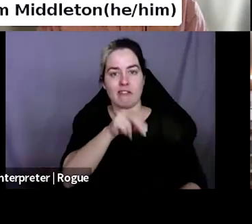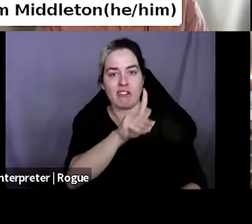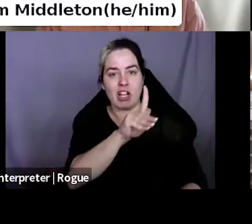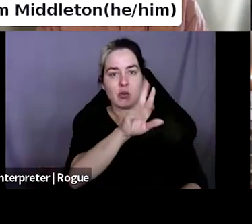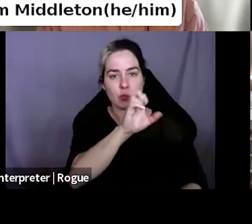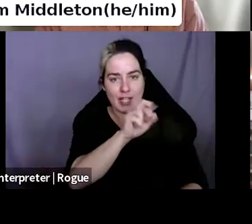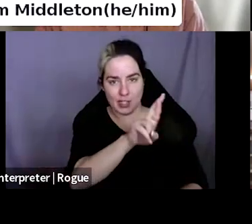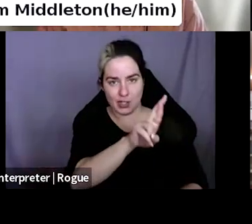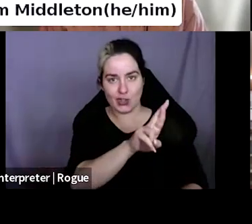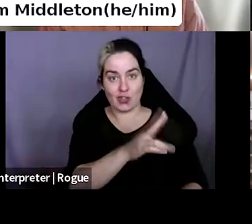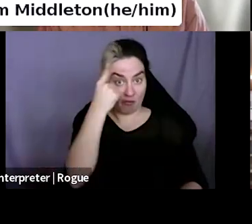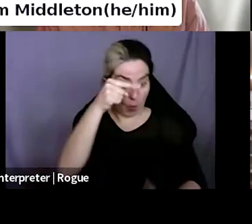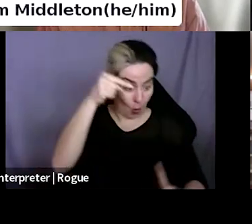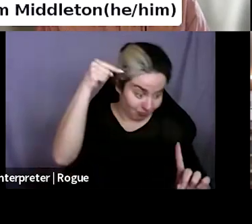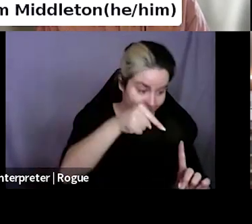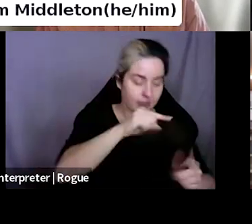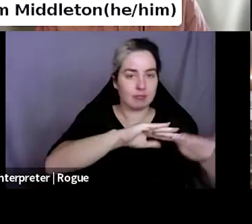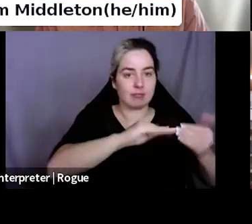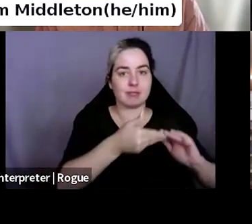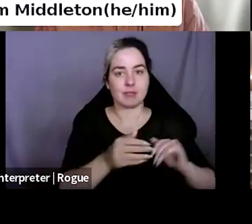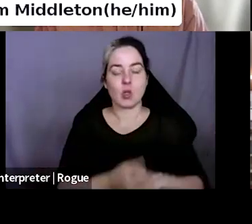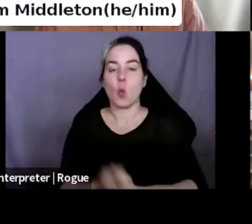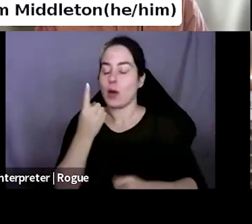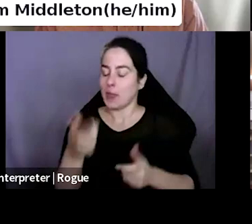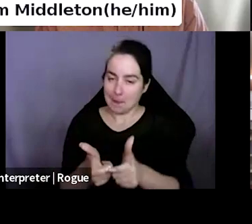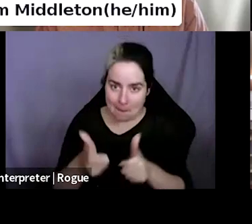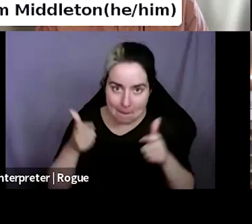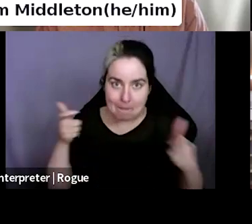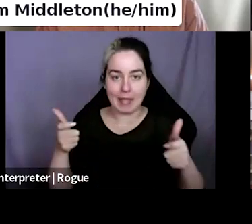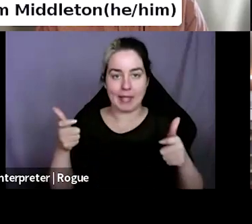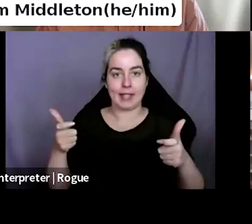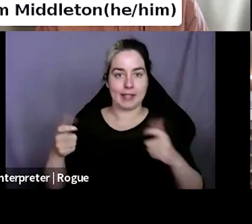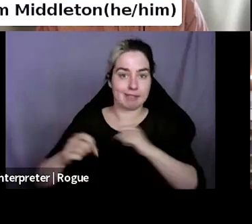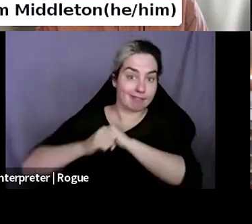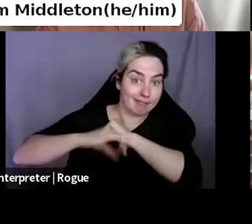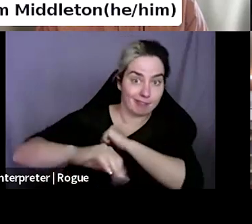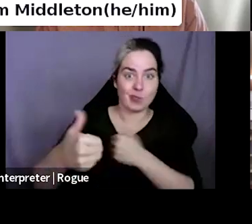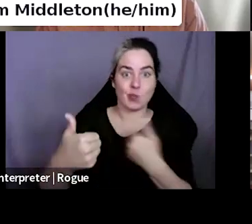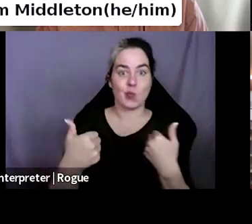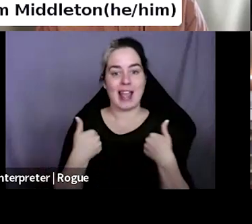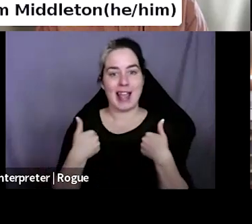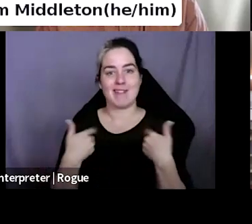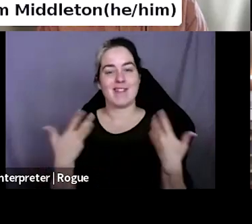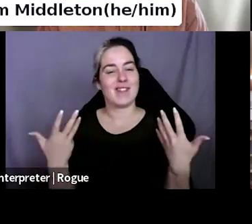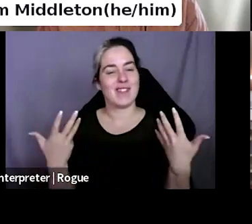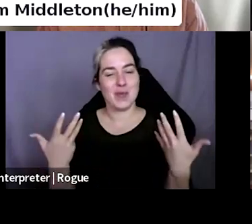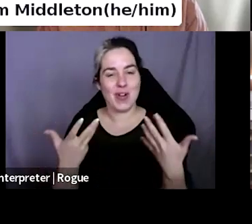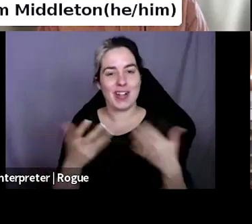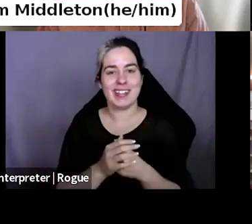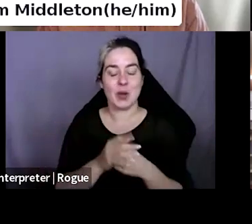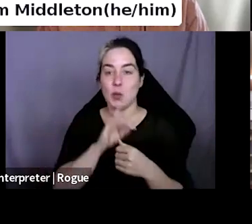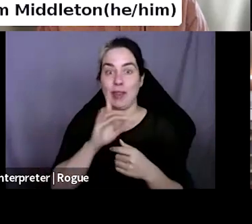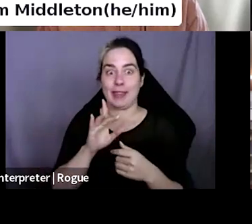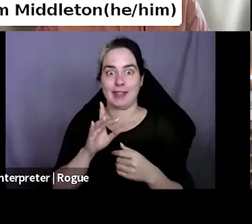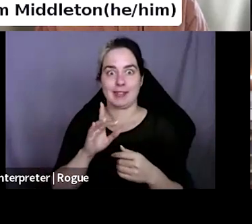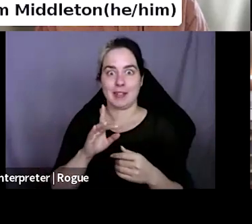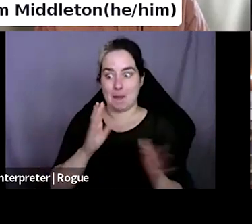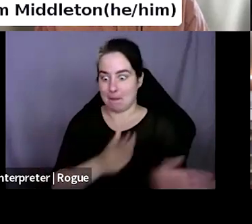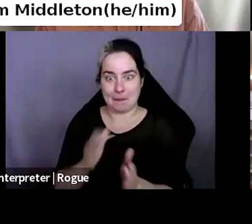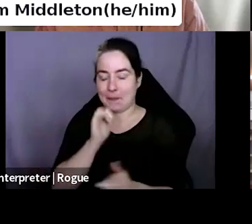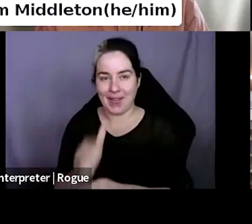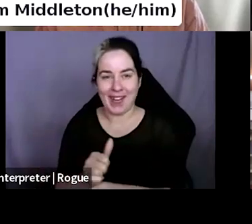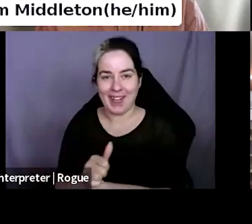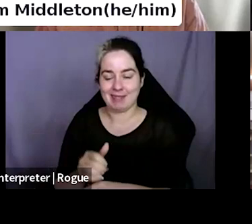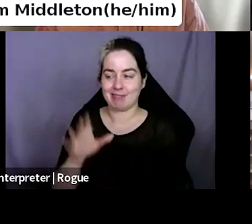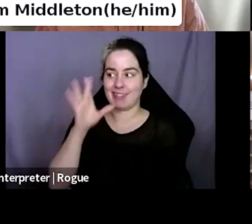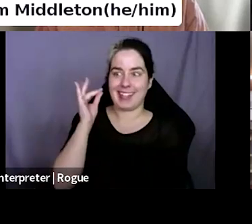of the big, biggest marketing things we have that was a total fluke is we have a, uh, bookstore cat. His name is Hugo. Um, he's definitely